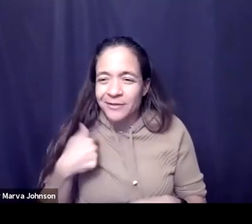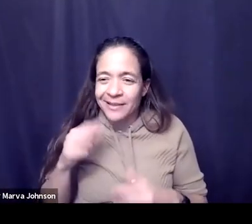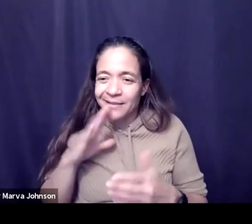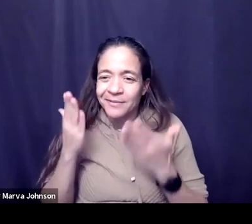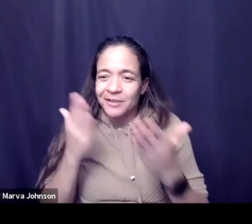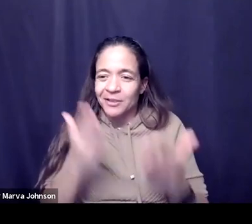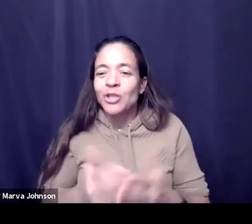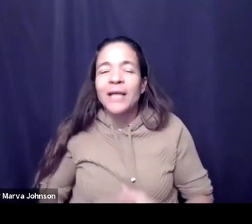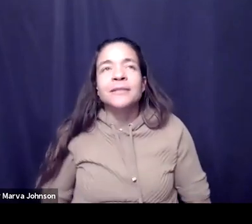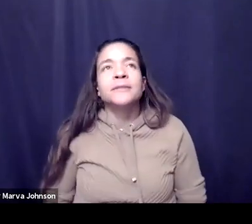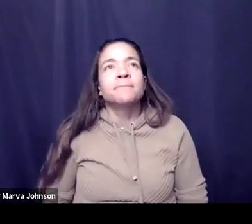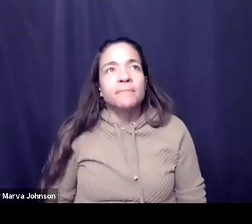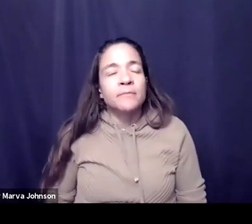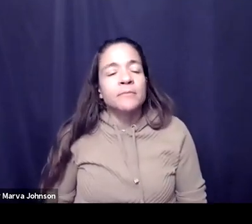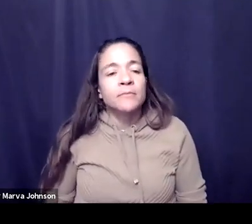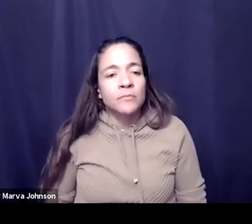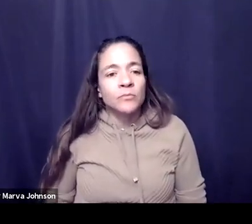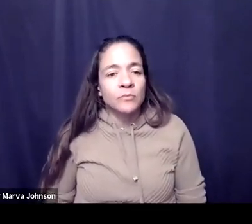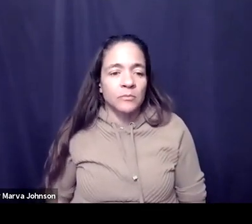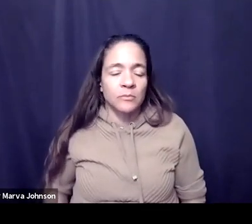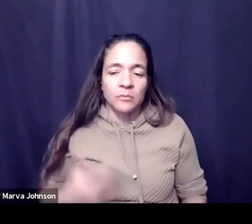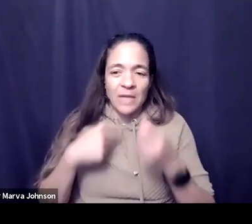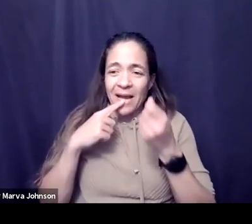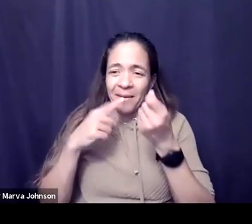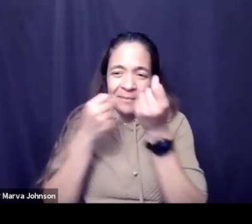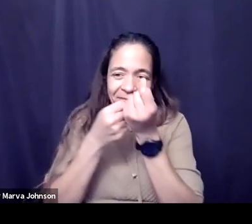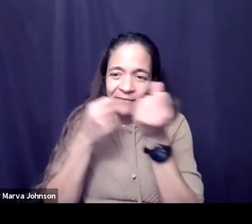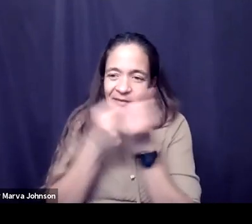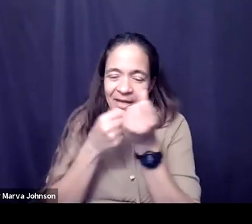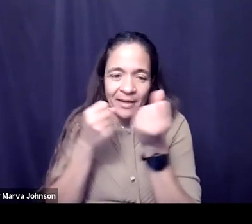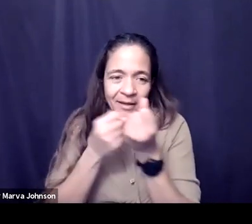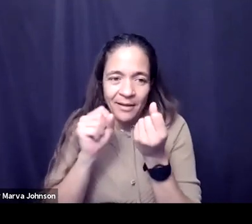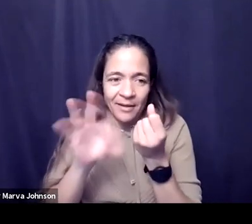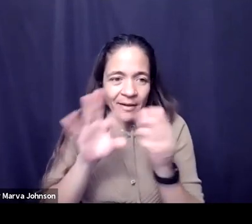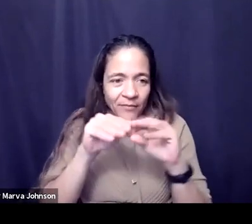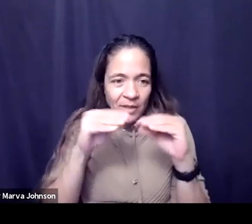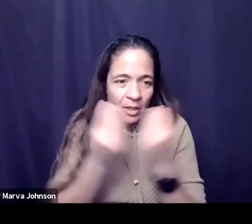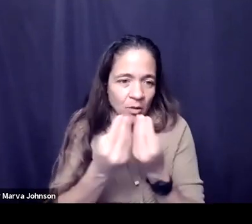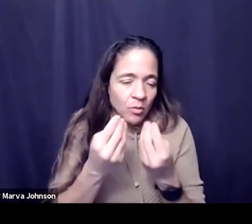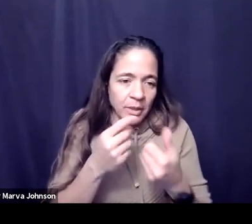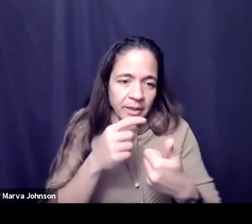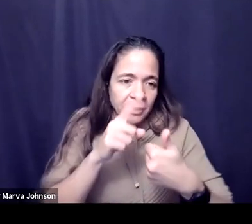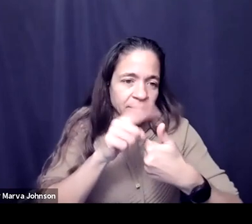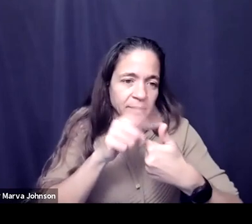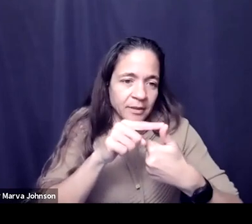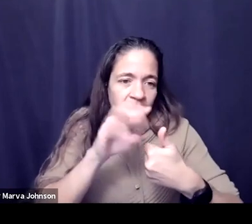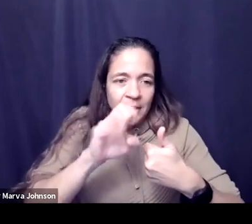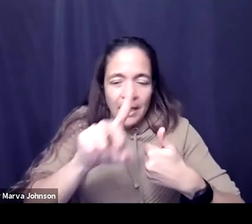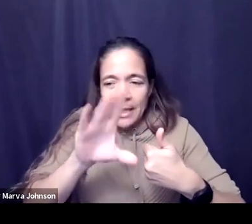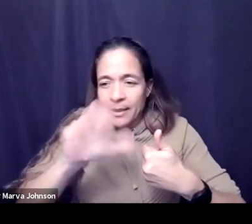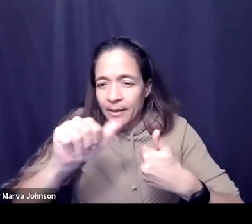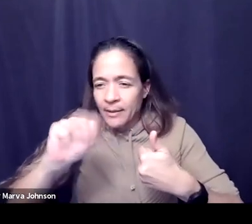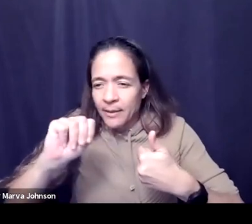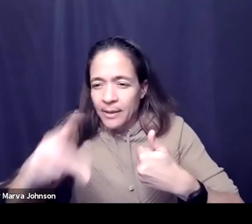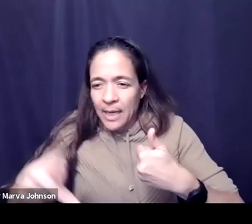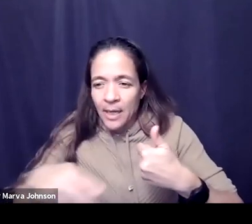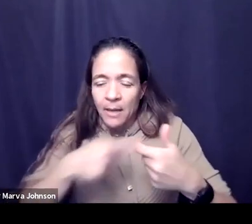i mean i'm such a big fan of the organizations that just to recap the one that talked about whether it's the ed camp foundation with educators was creative